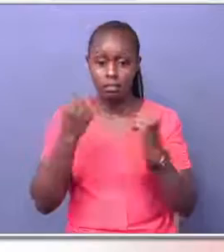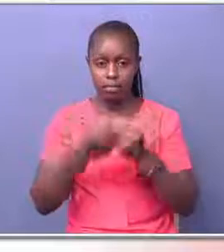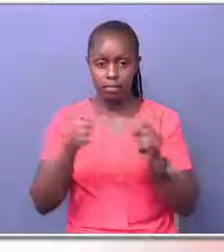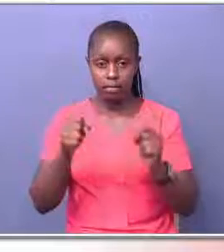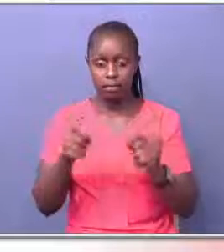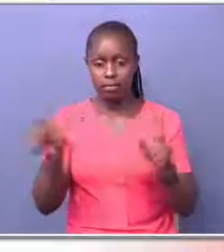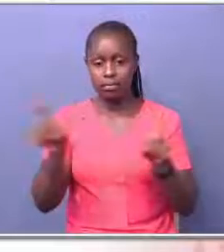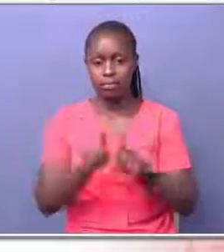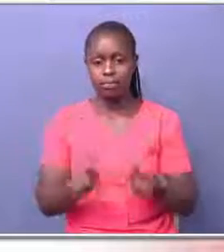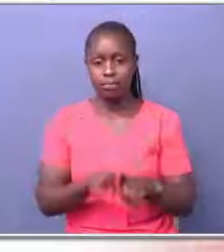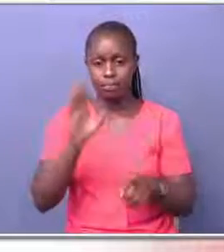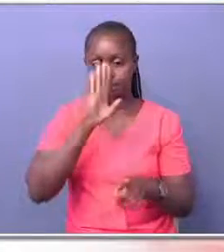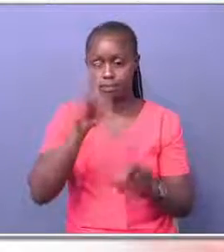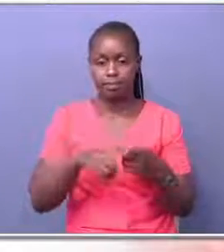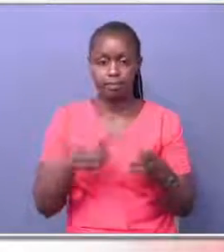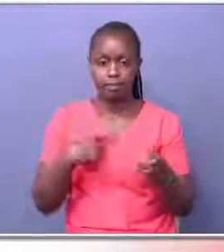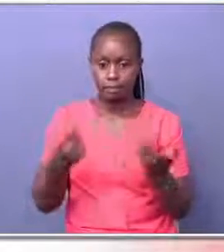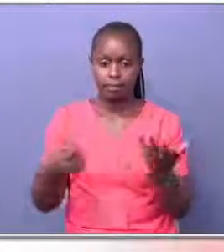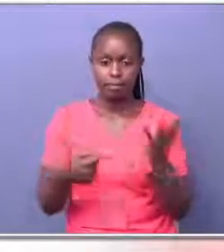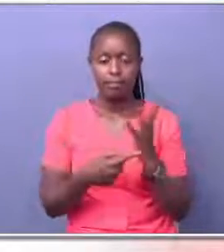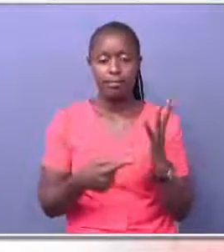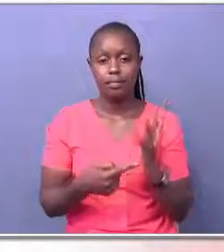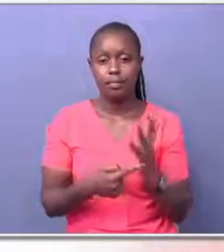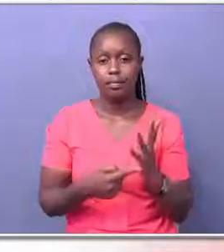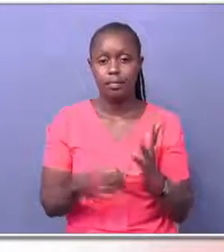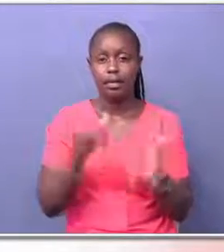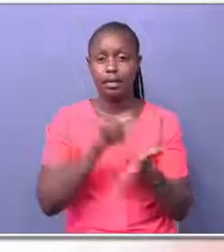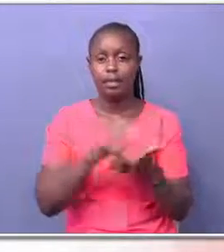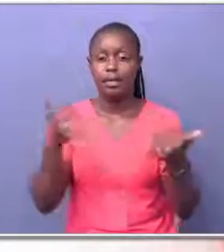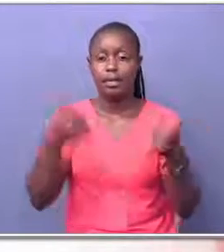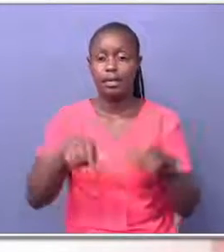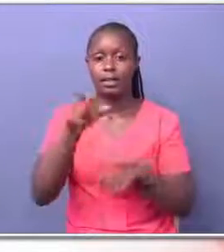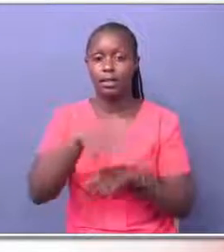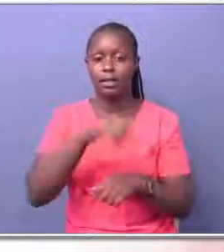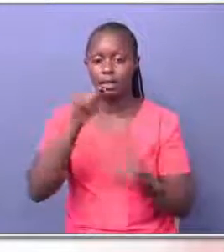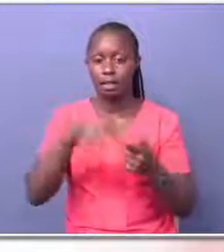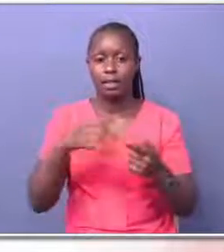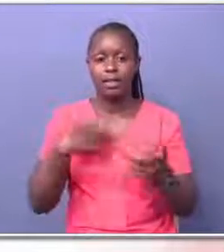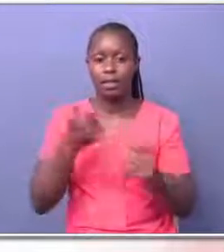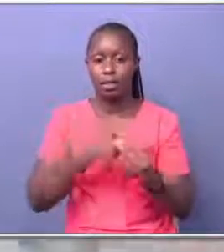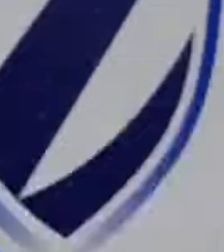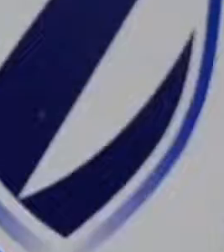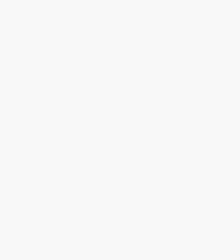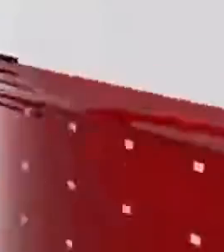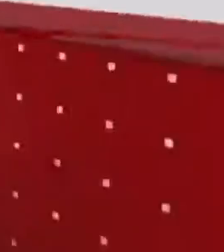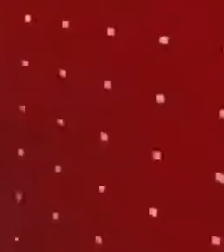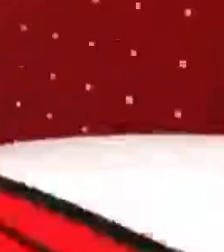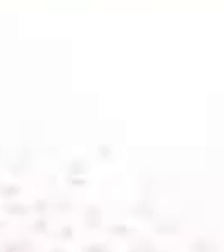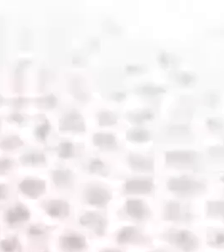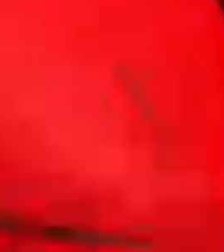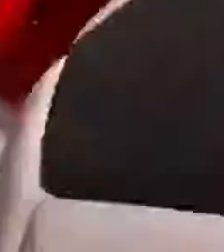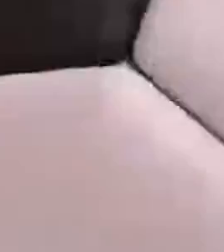it actually leaves a digital footprint, you know, and anyone can find it if they actually were intentional. Find it.